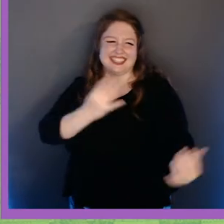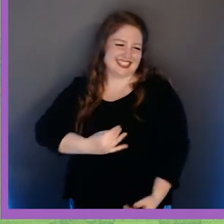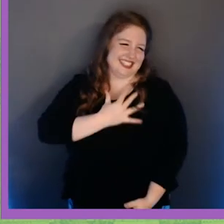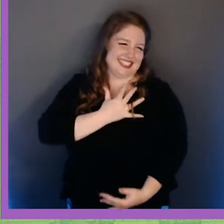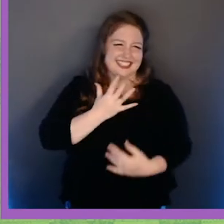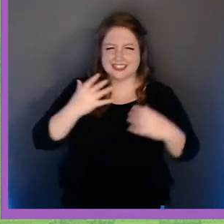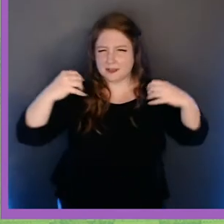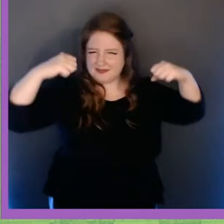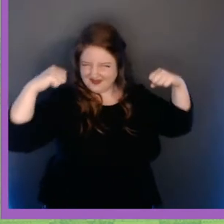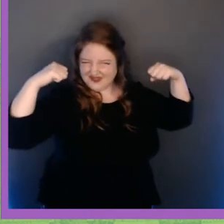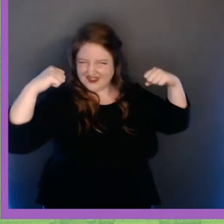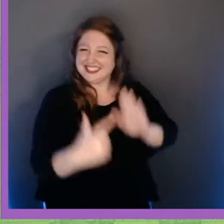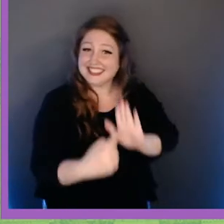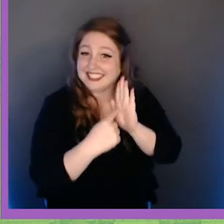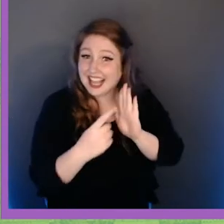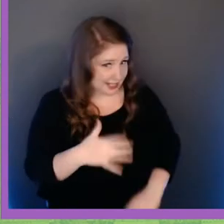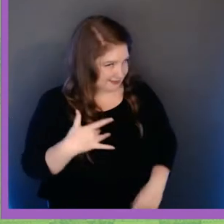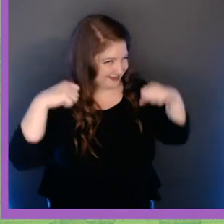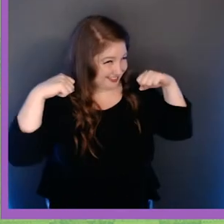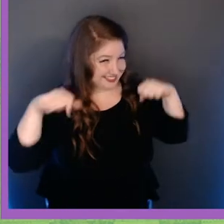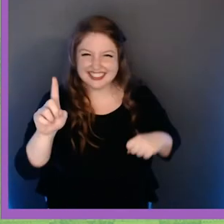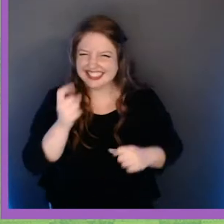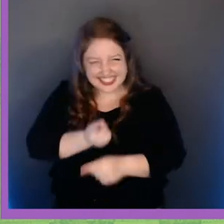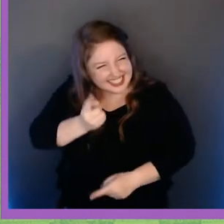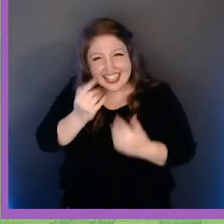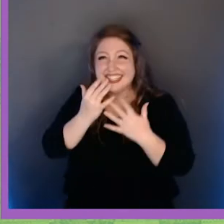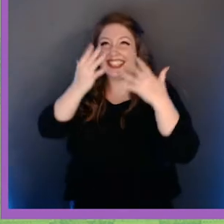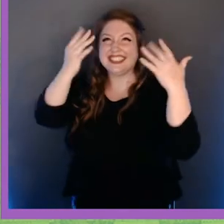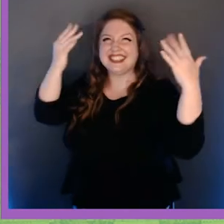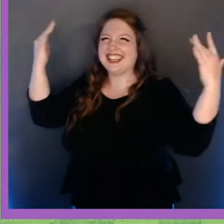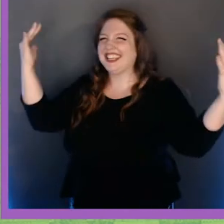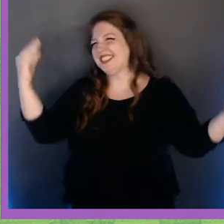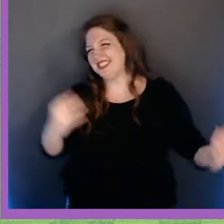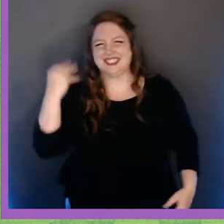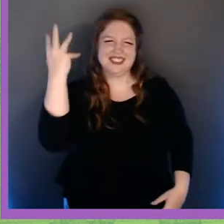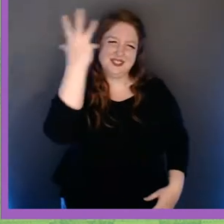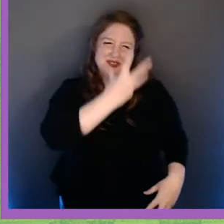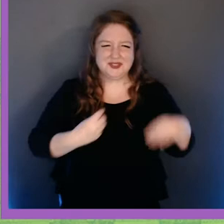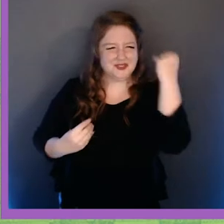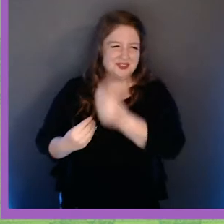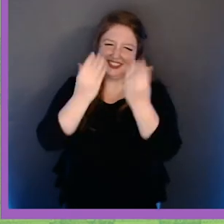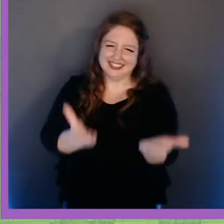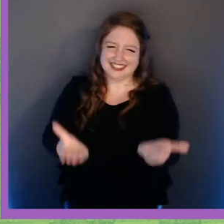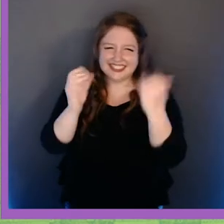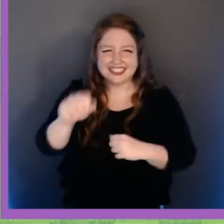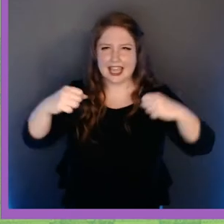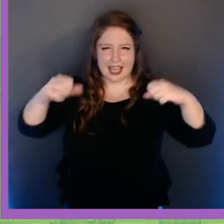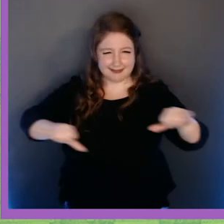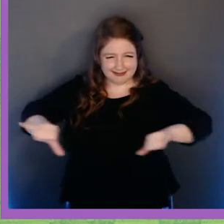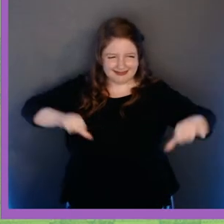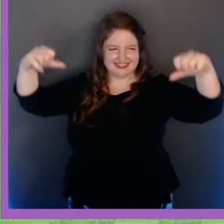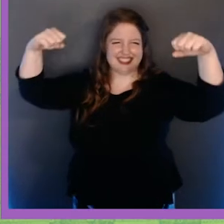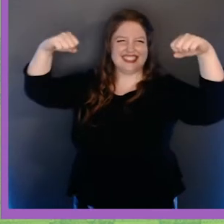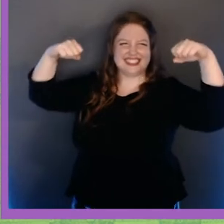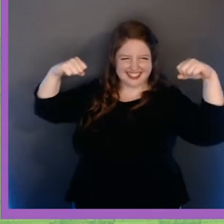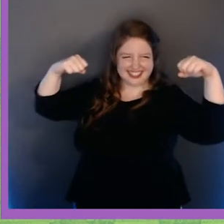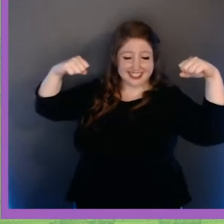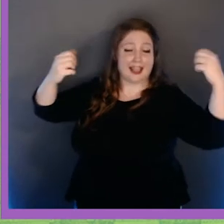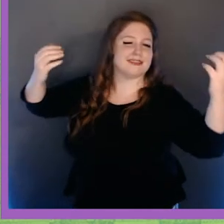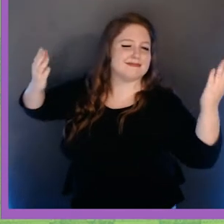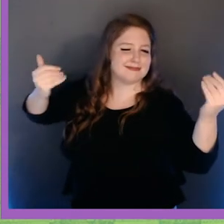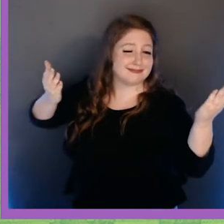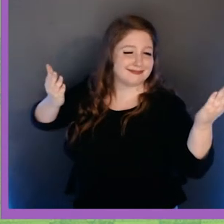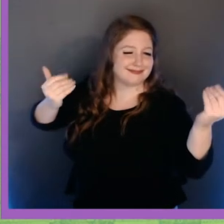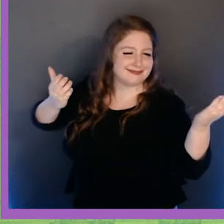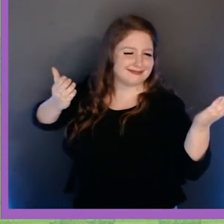sing out loud and sing out strong. Are we strong today? Right? So I want you to use your hands to sing out in your beautiful voice. Boom!